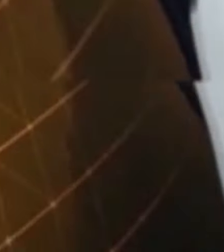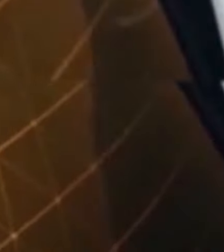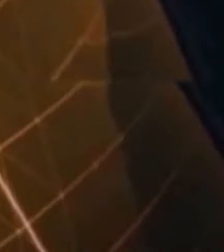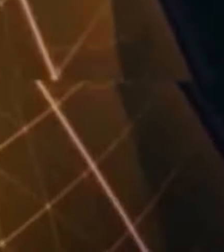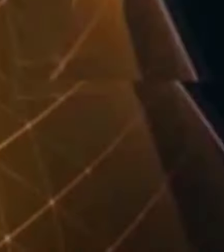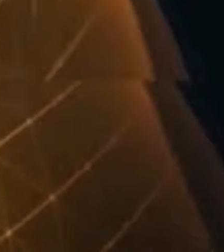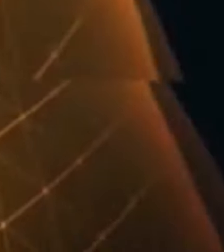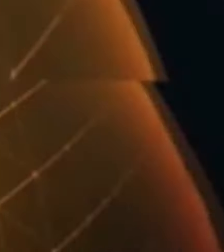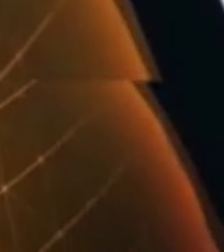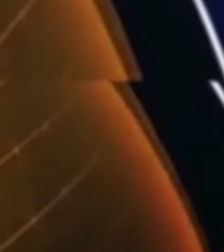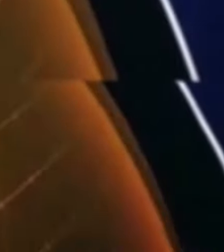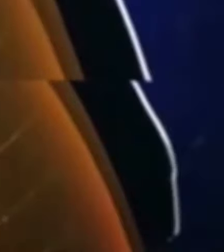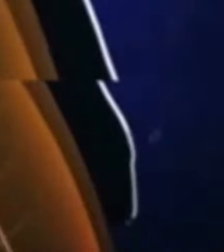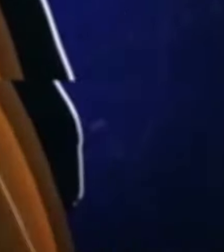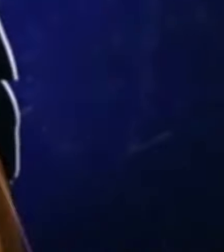We'll see you next time.